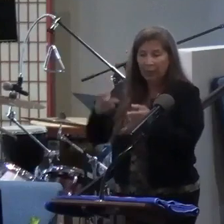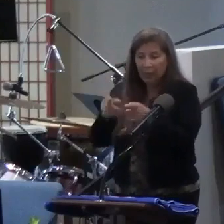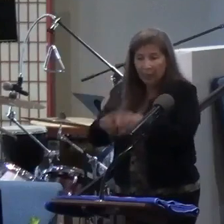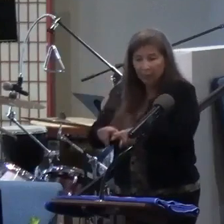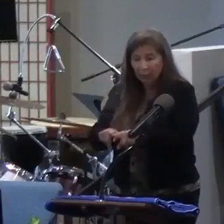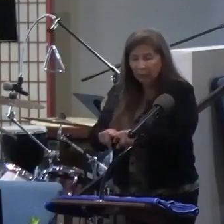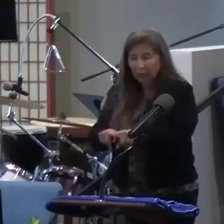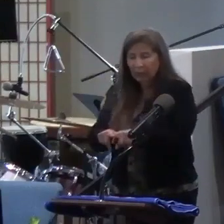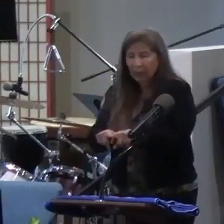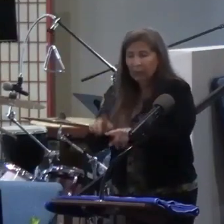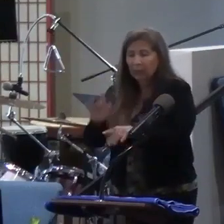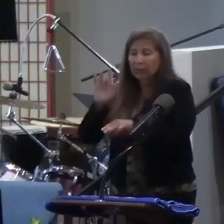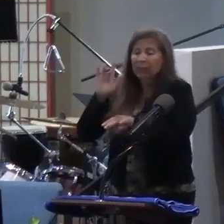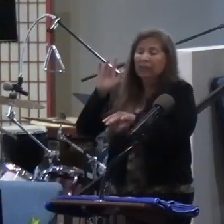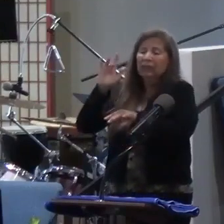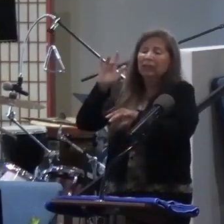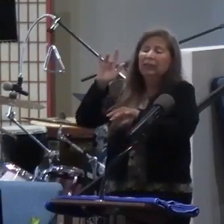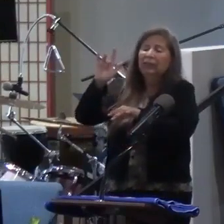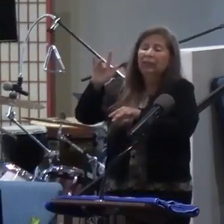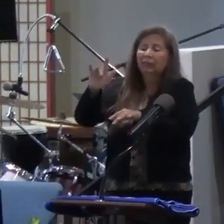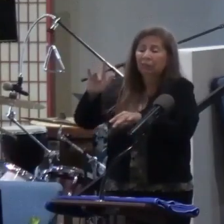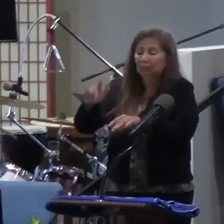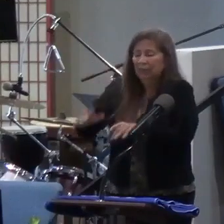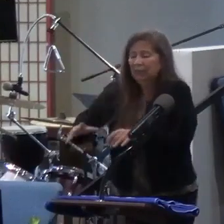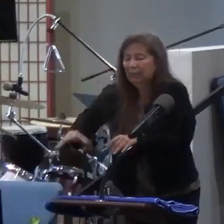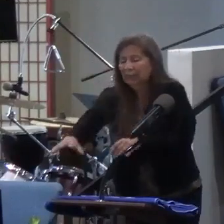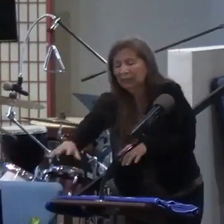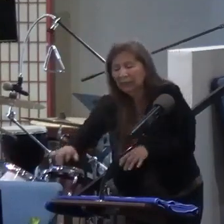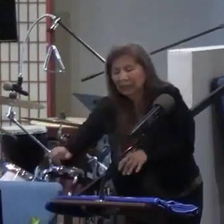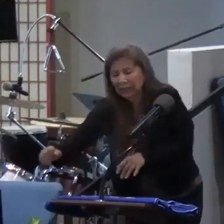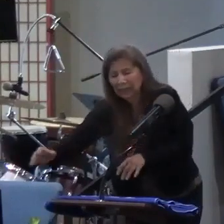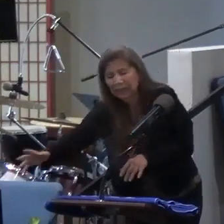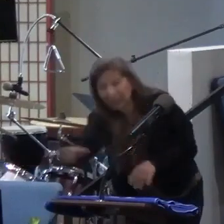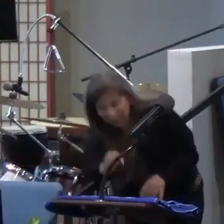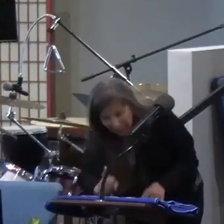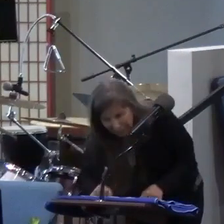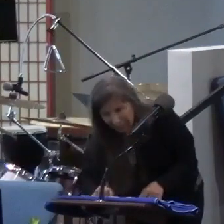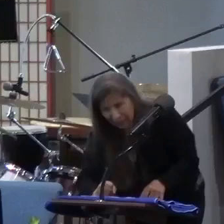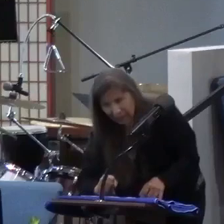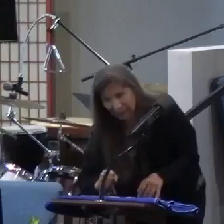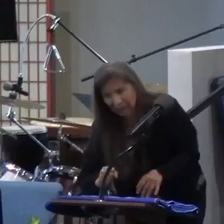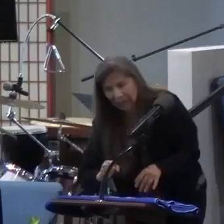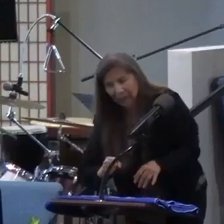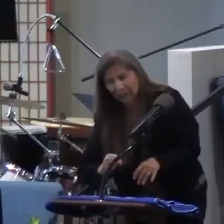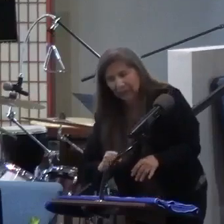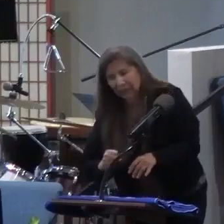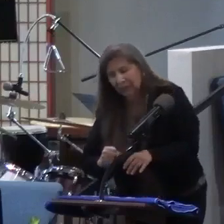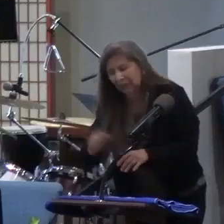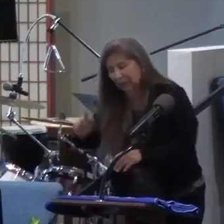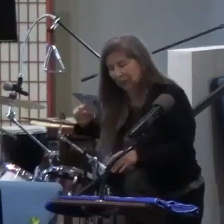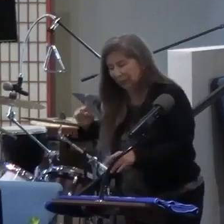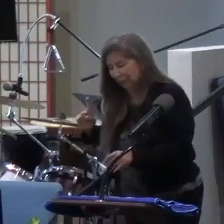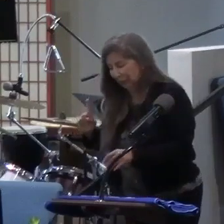And she just reached out. She may have even fallen on the ground and just swiped at his garment as he went by.